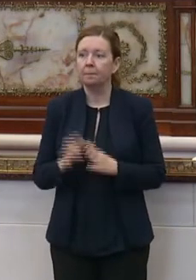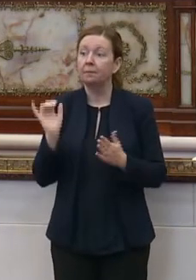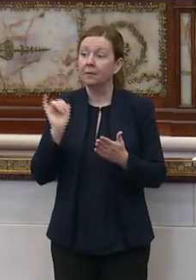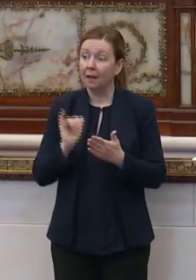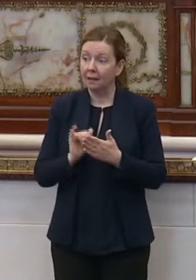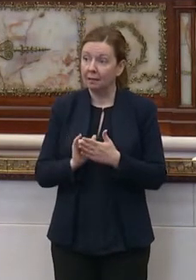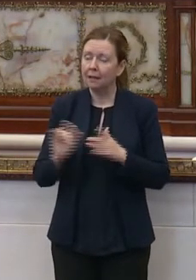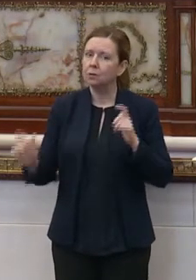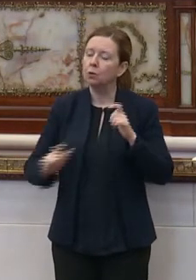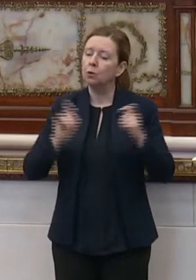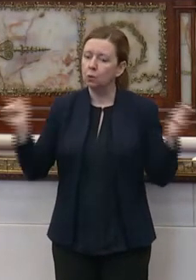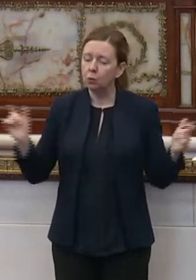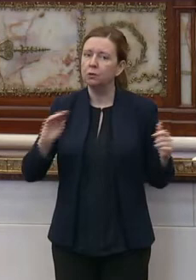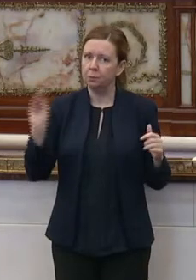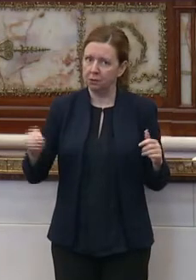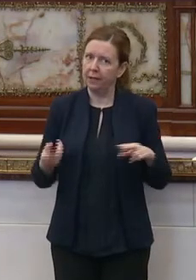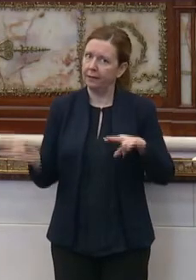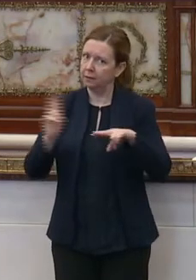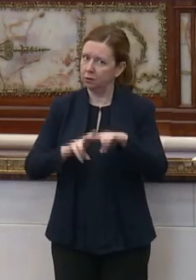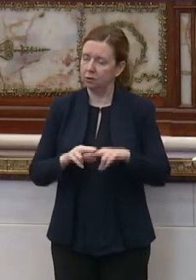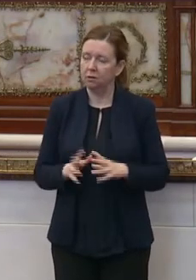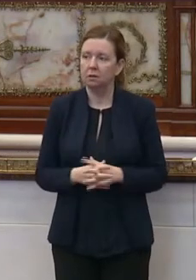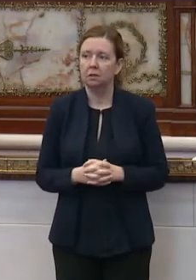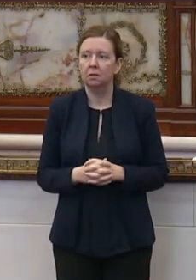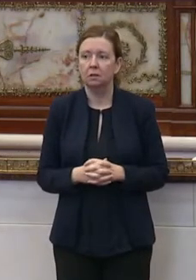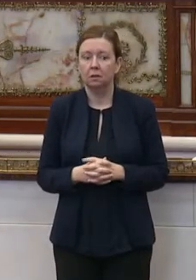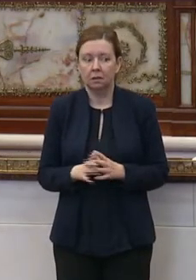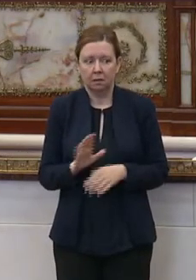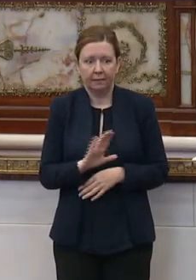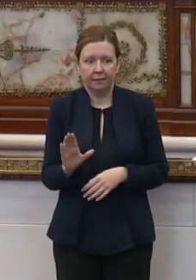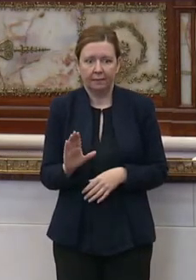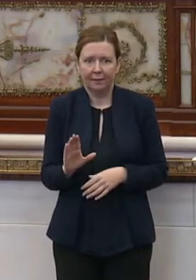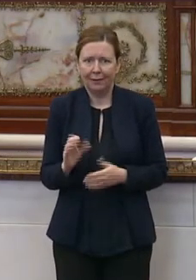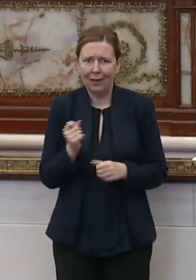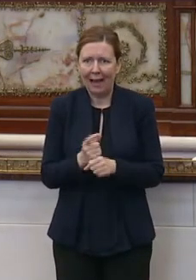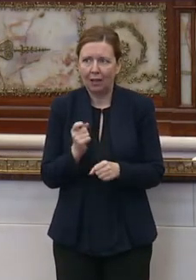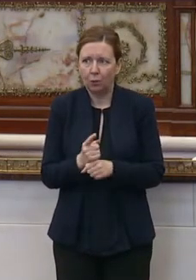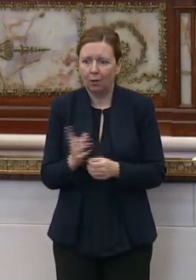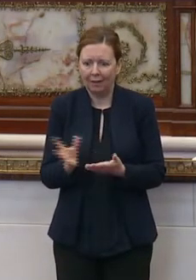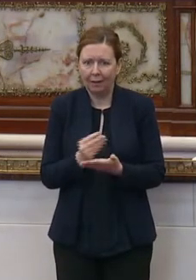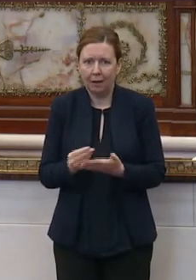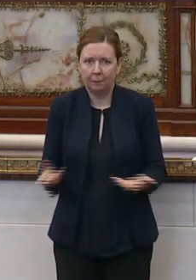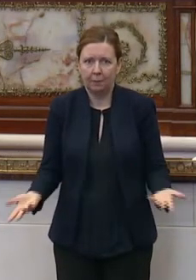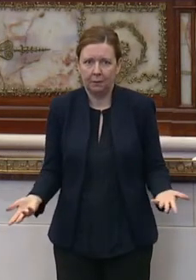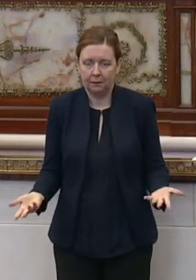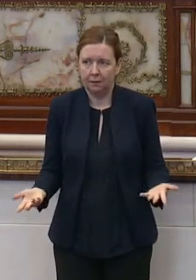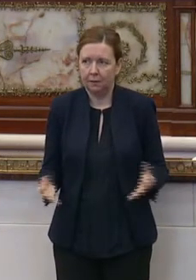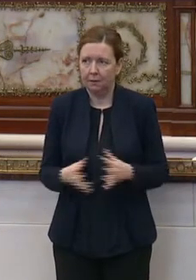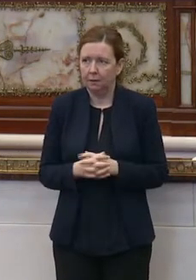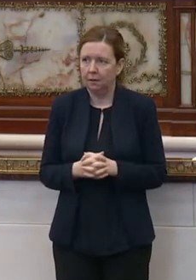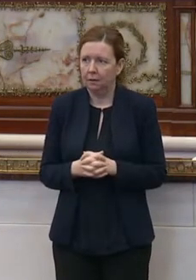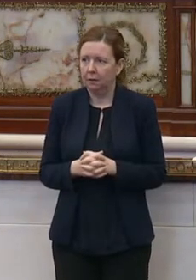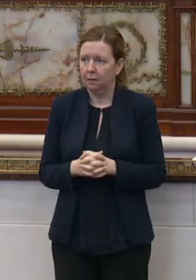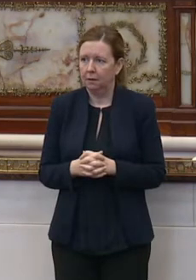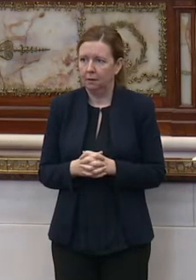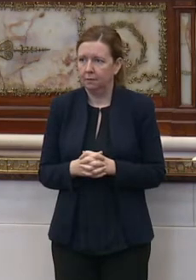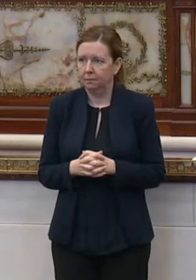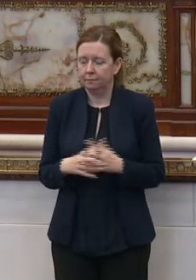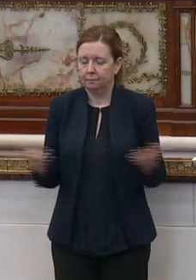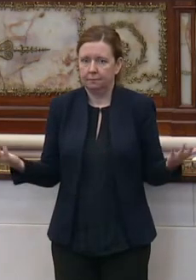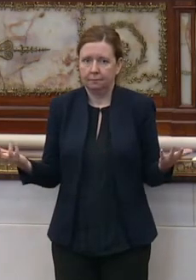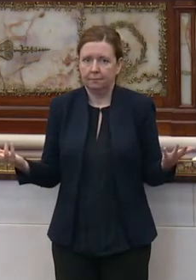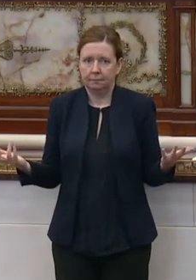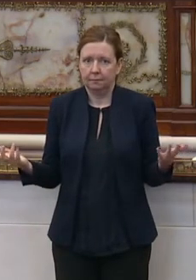that is a huge percentage of their annual income,